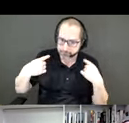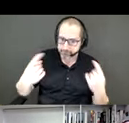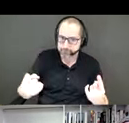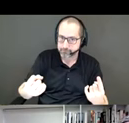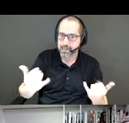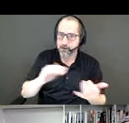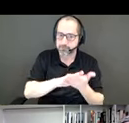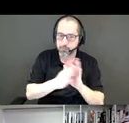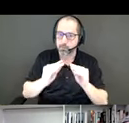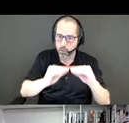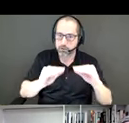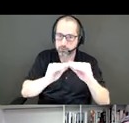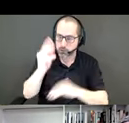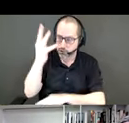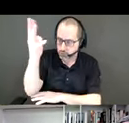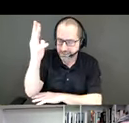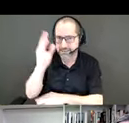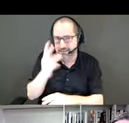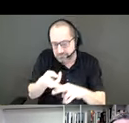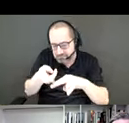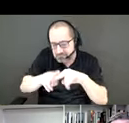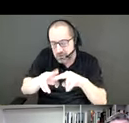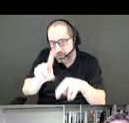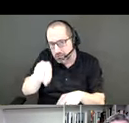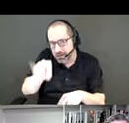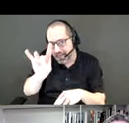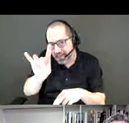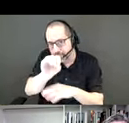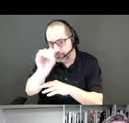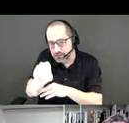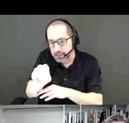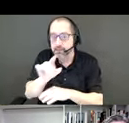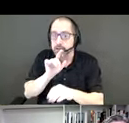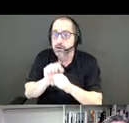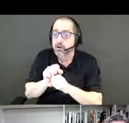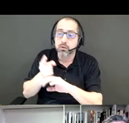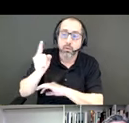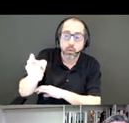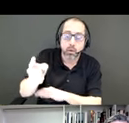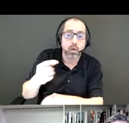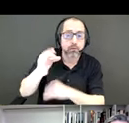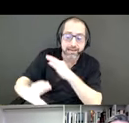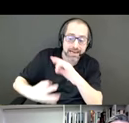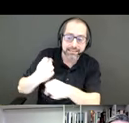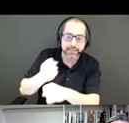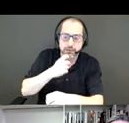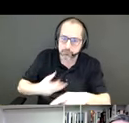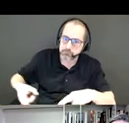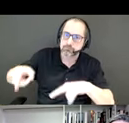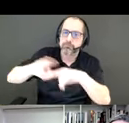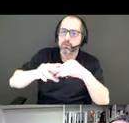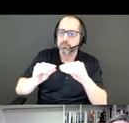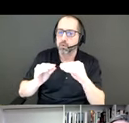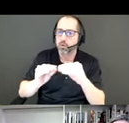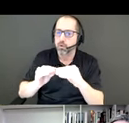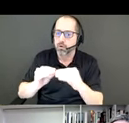by about 1.8%, with the goal of increasing that six-fold in the next nine years. When you put the two maps together,